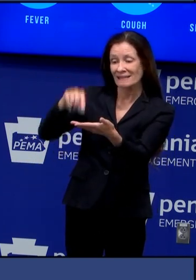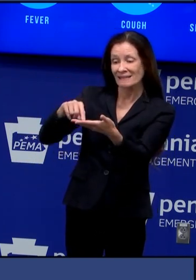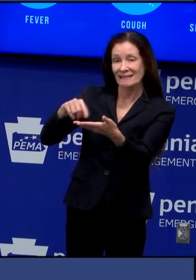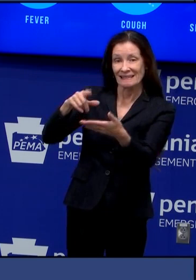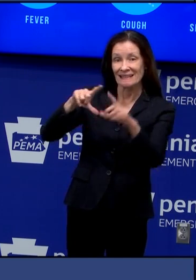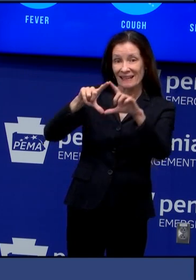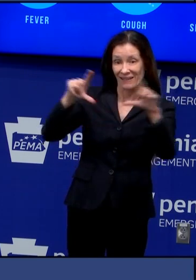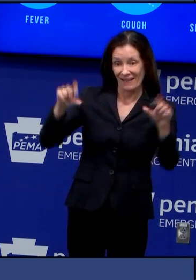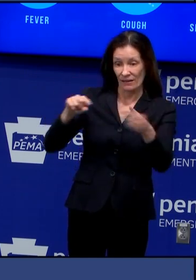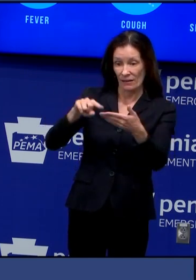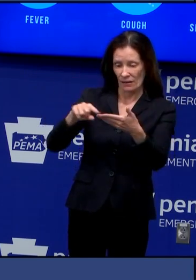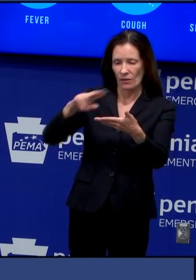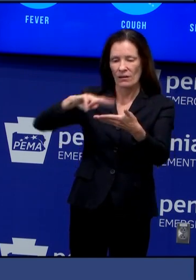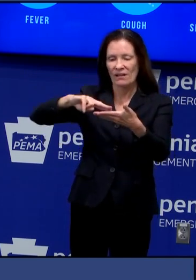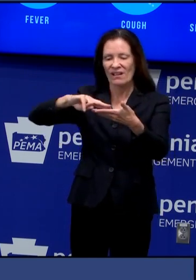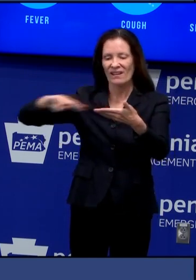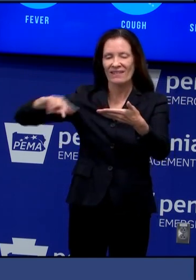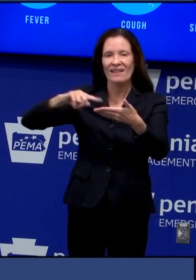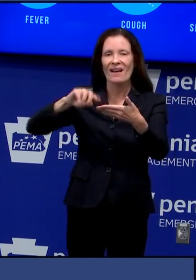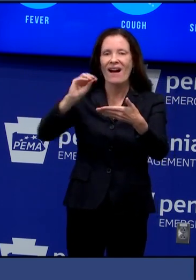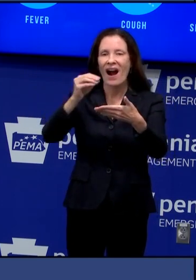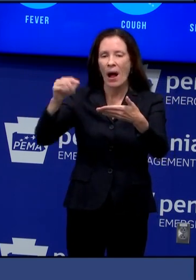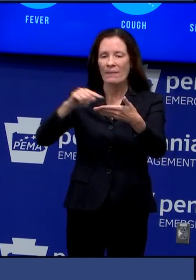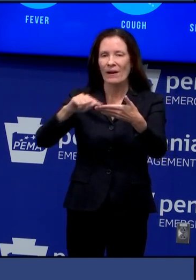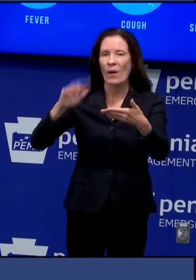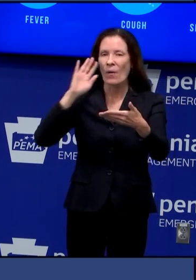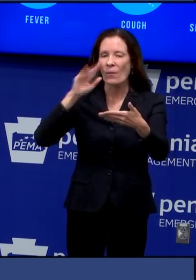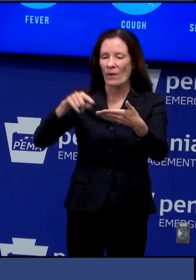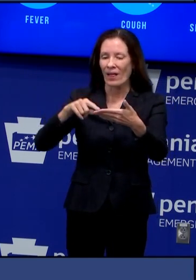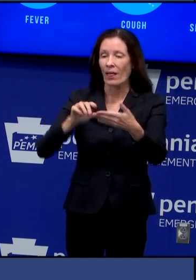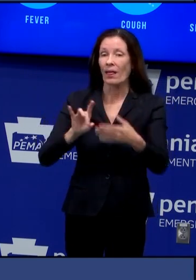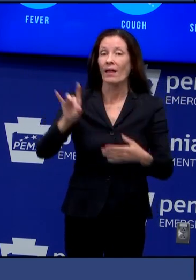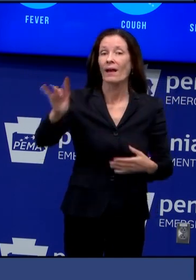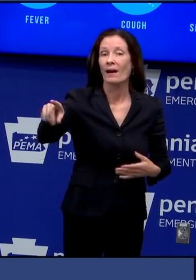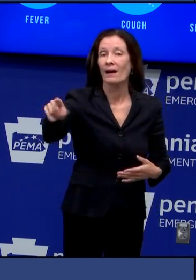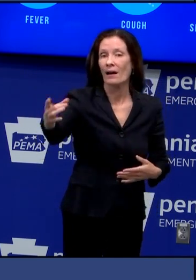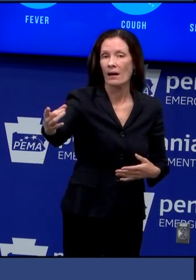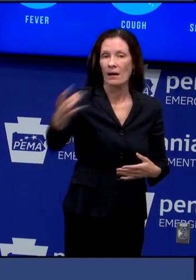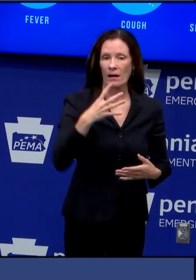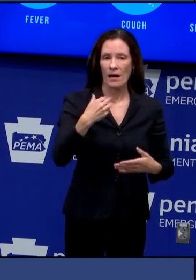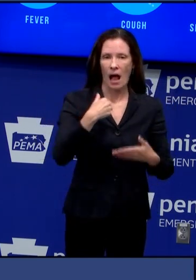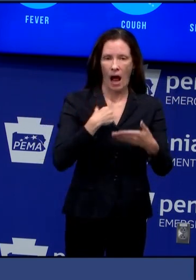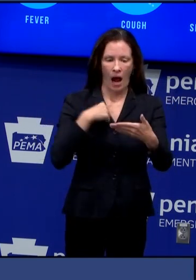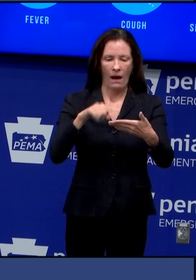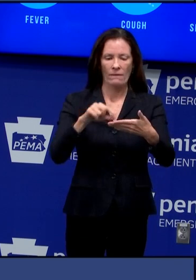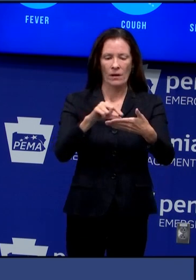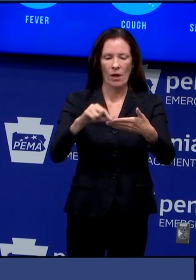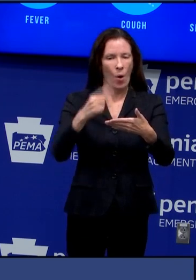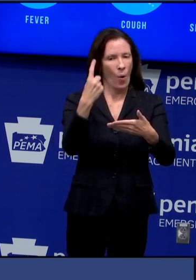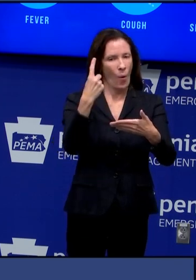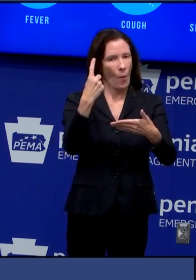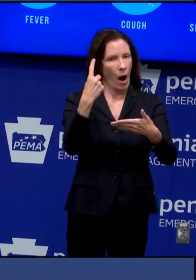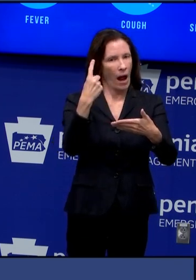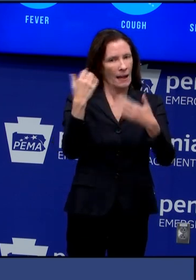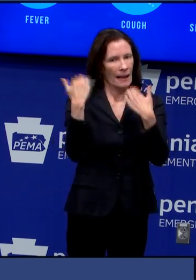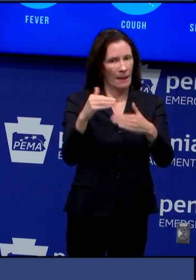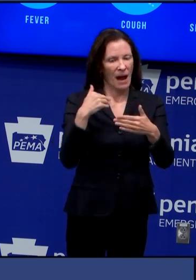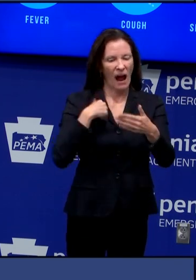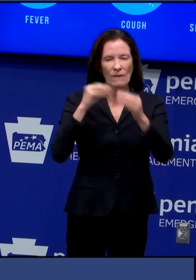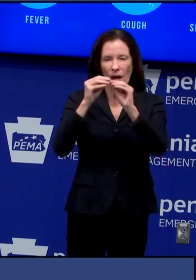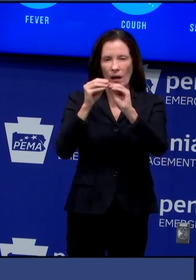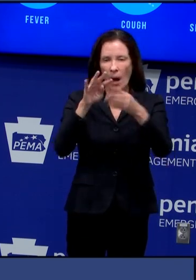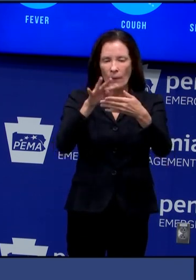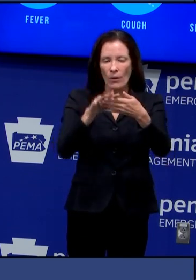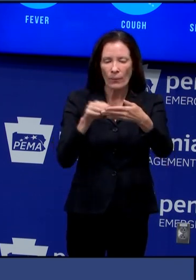so and only one ballot can be entered for a voter into the system so it's